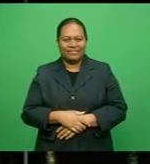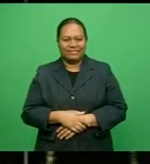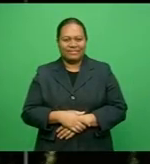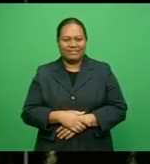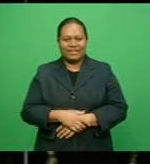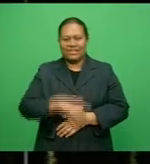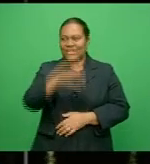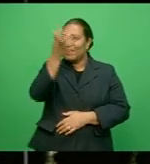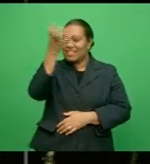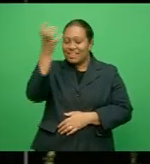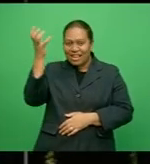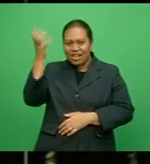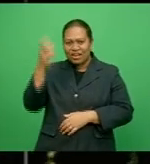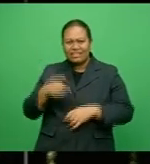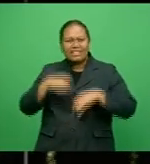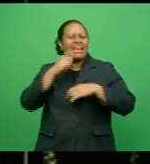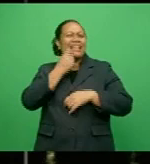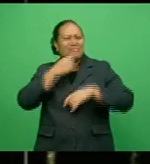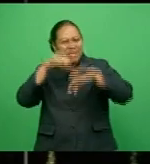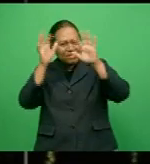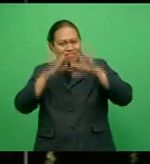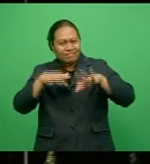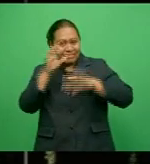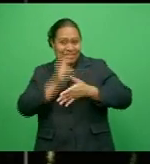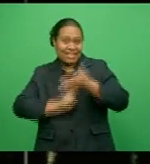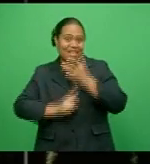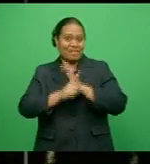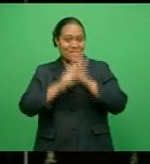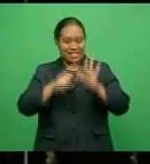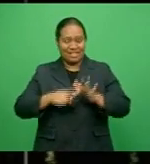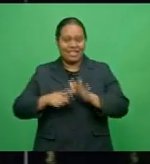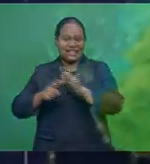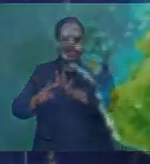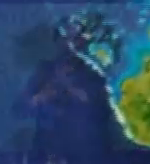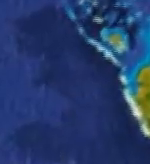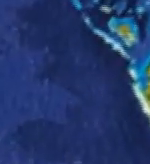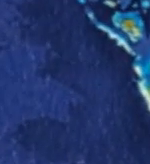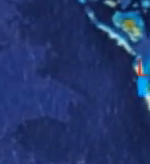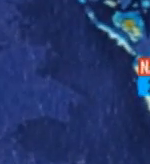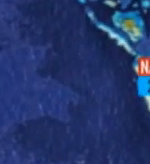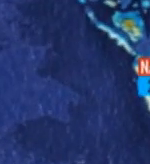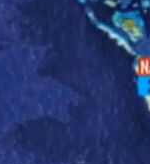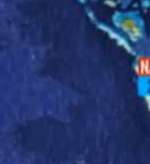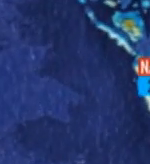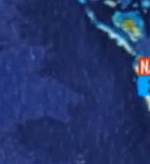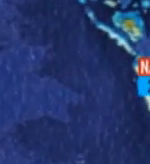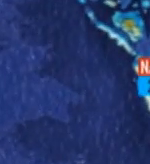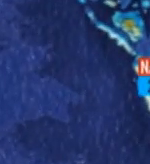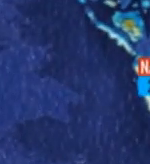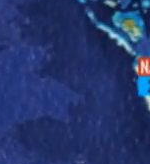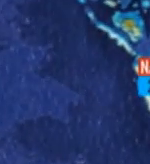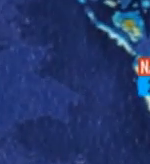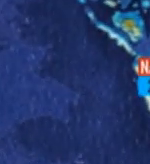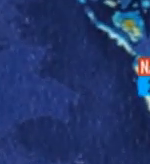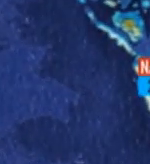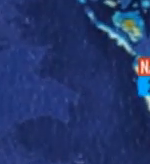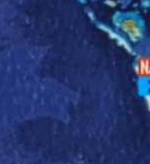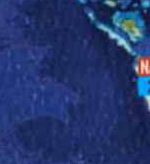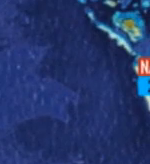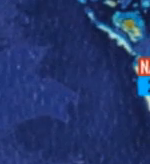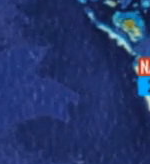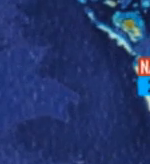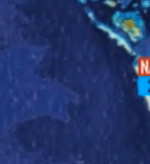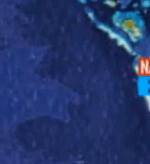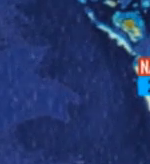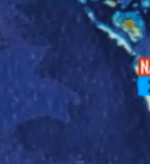Cloudy periods with some showers over the eastern parts and interior of the larger islands continues Quick look at the weather map Looking out the west there